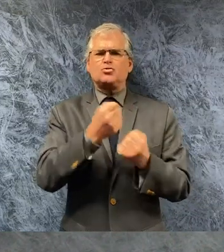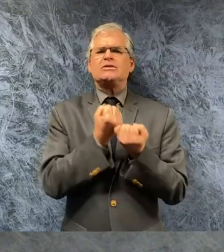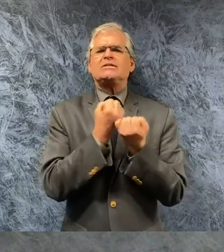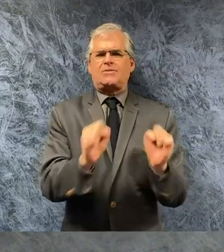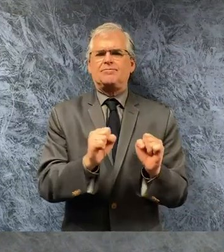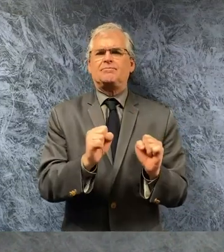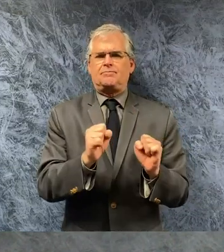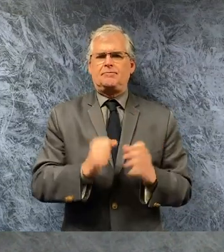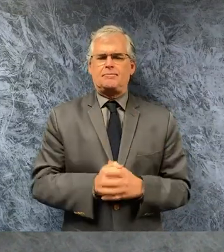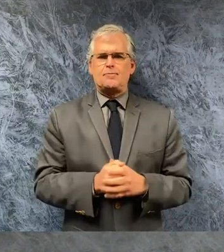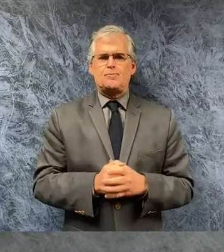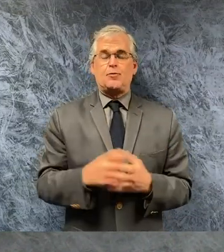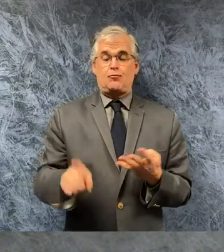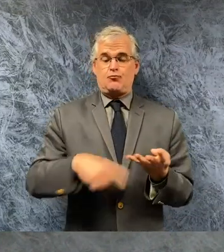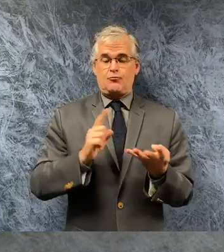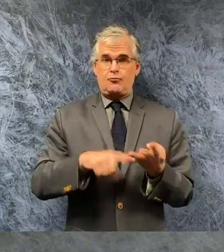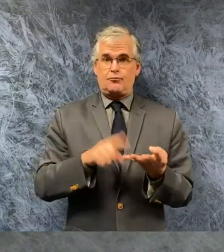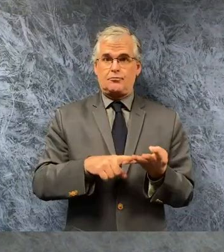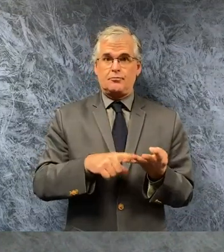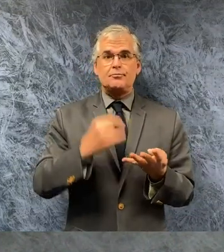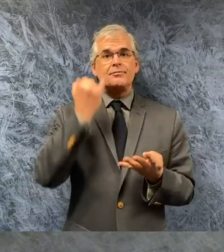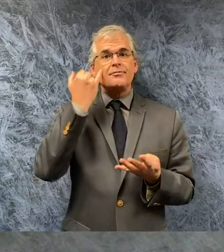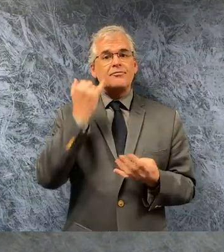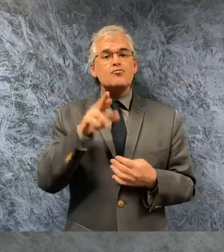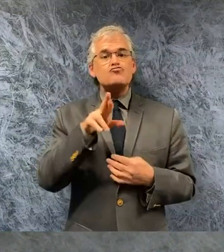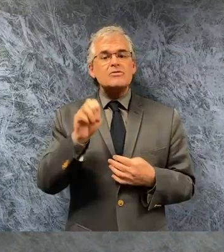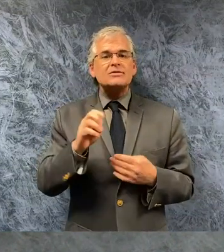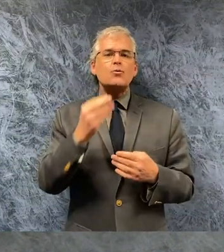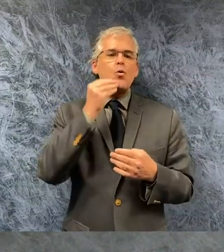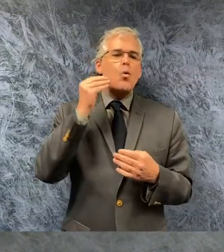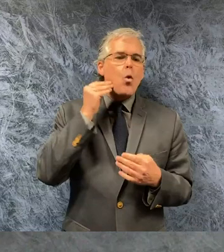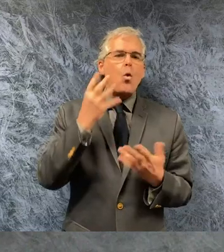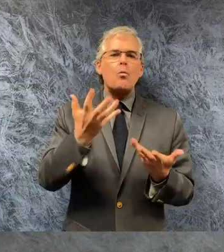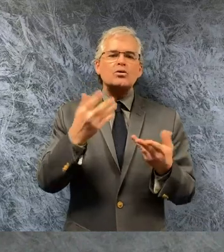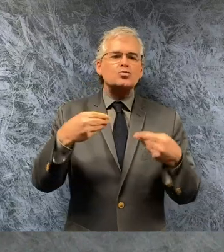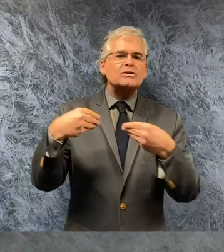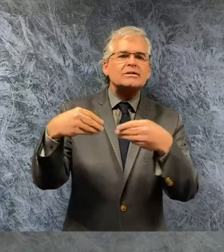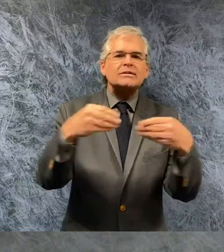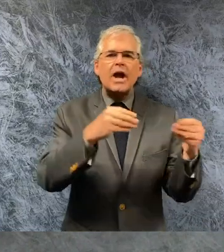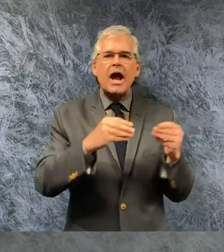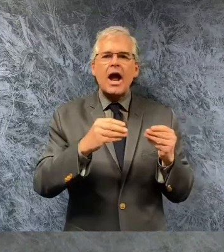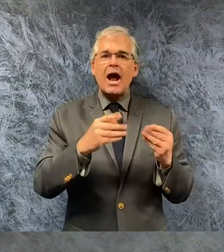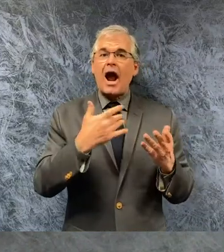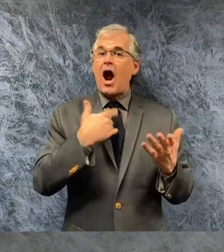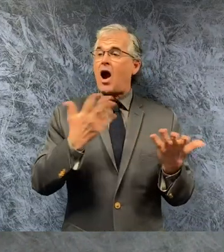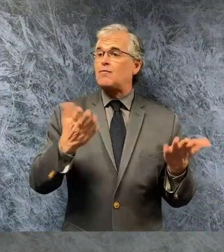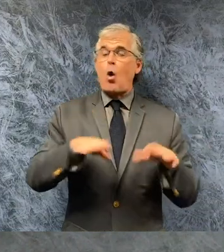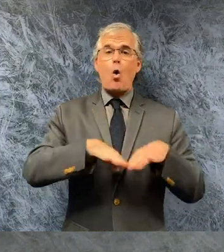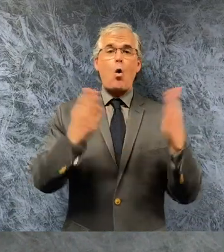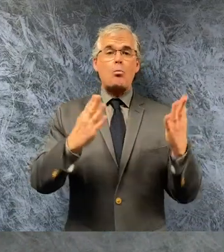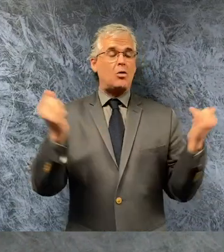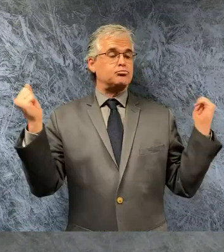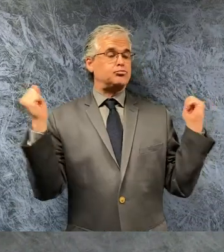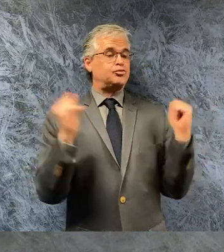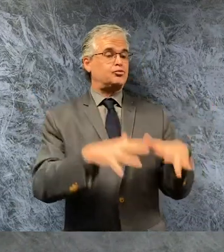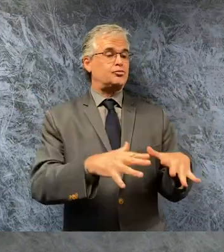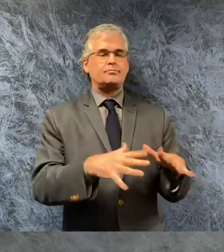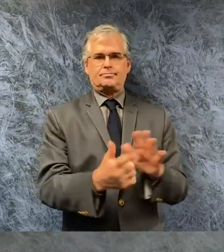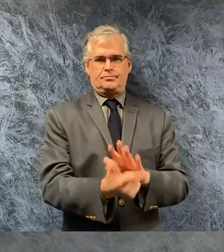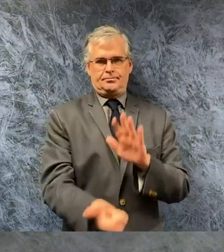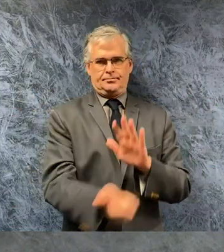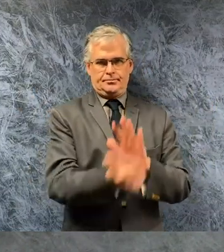open house showings of real estate properties for sale and showing of homes occupied by renters are now prohibited